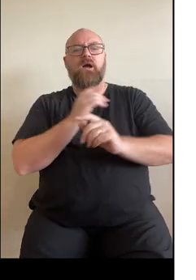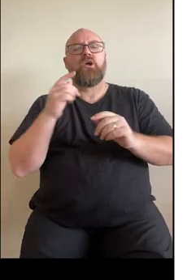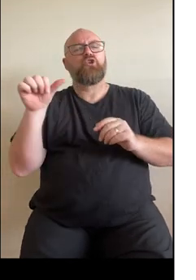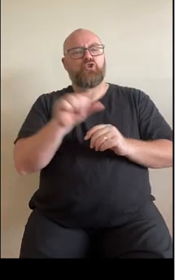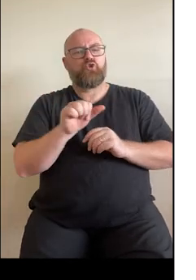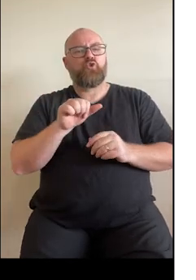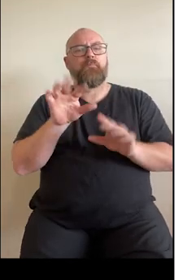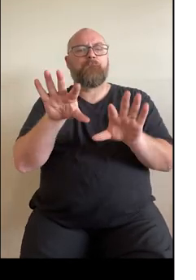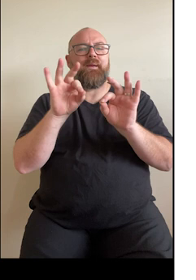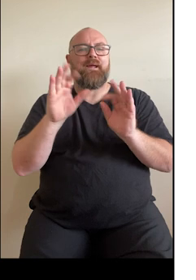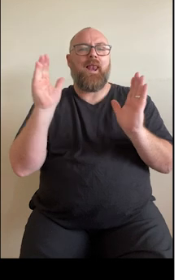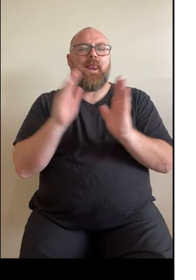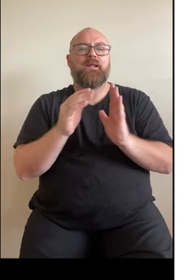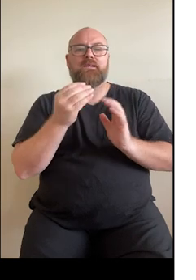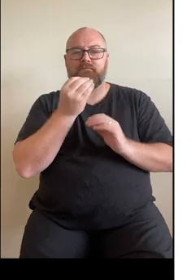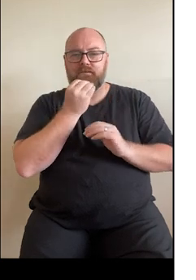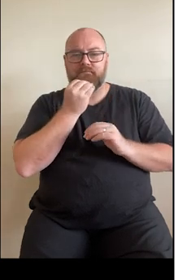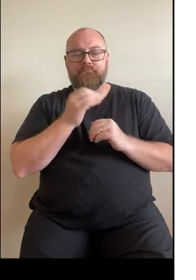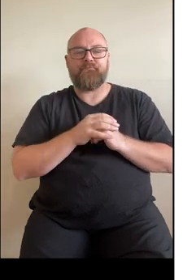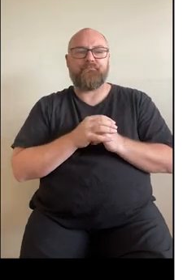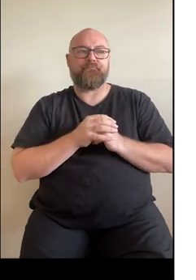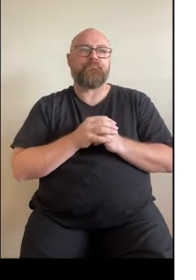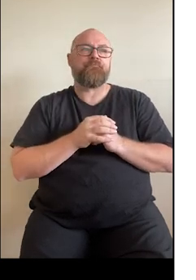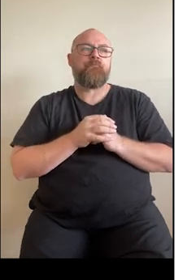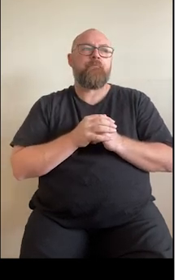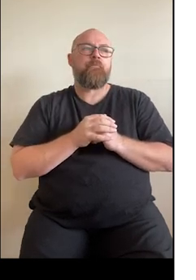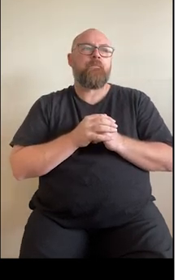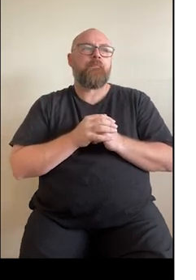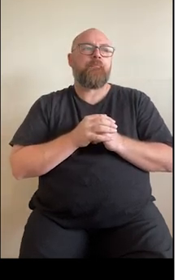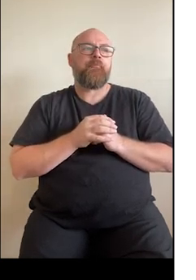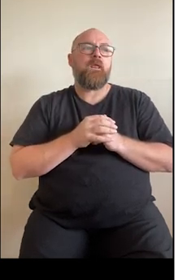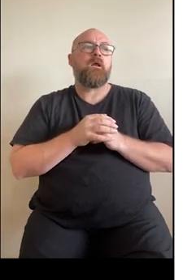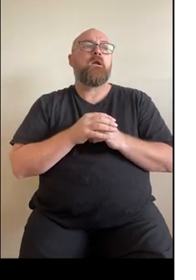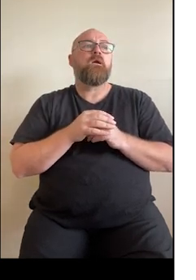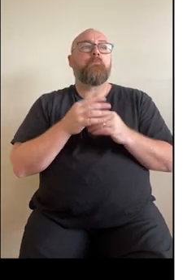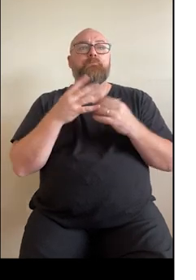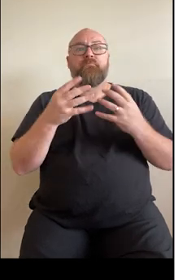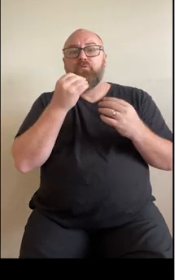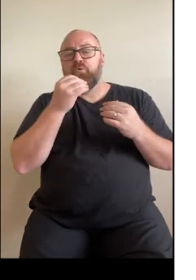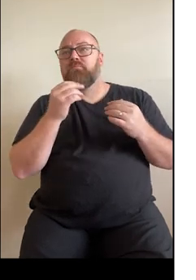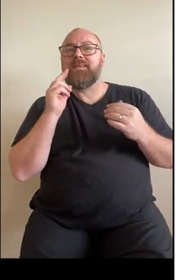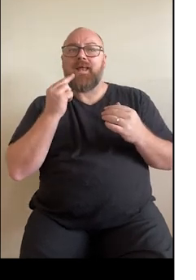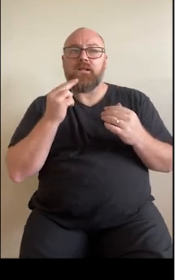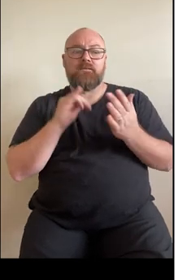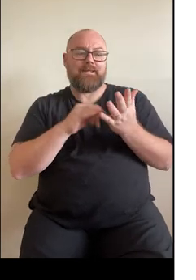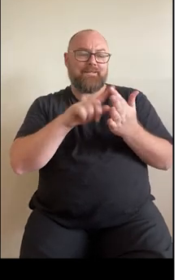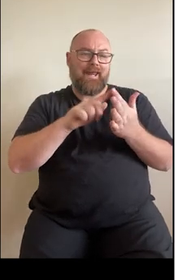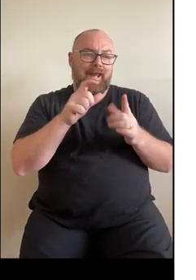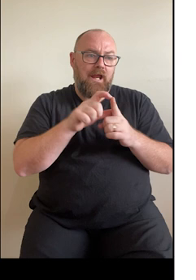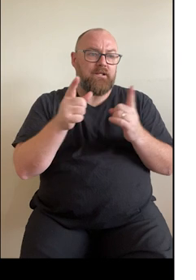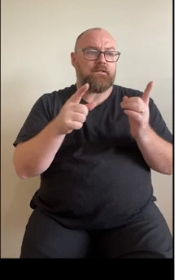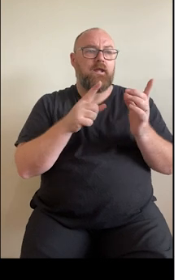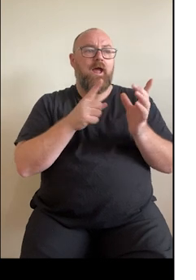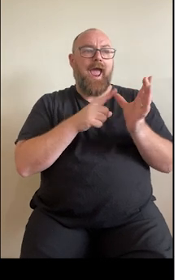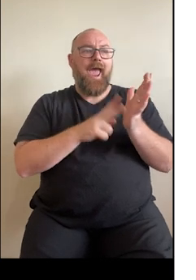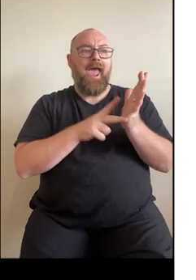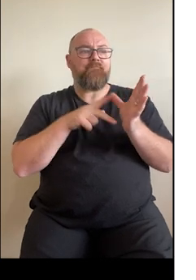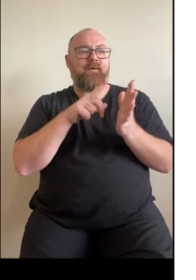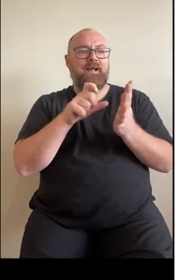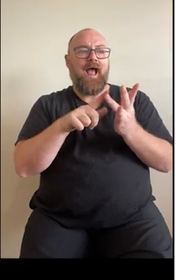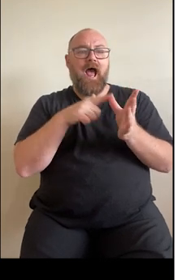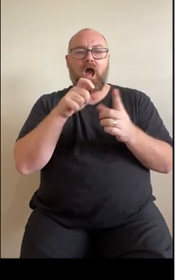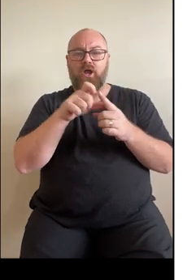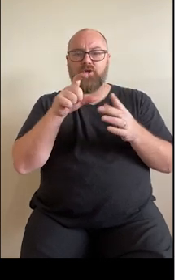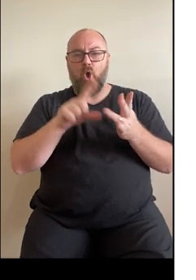Healthy fat choices with nuts, seeds, avocado oils and olive oils for cooking.